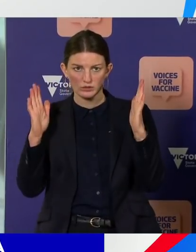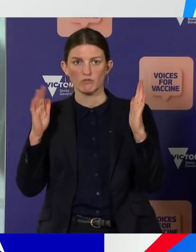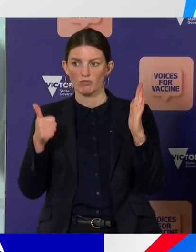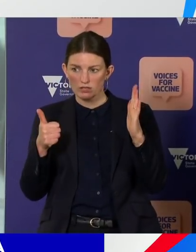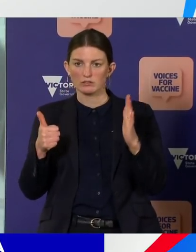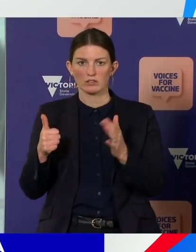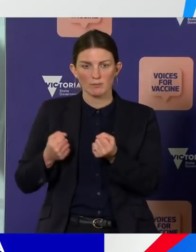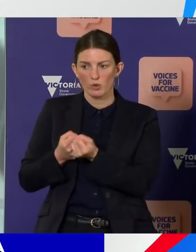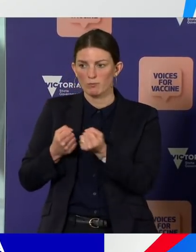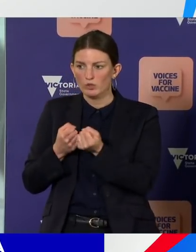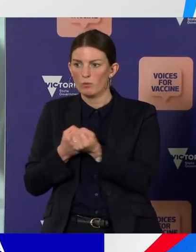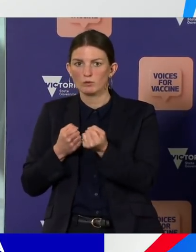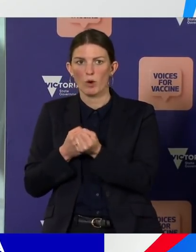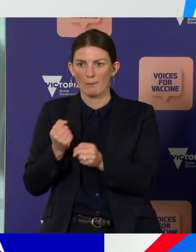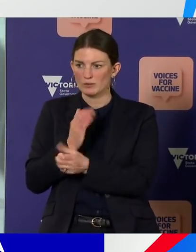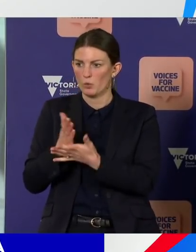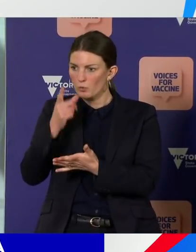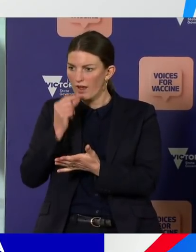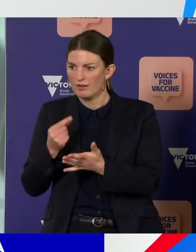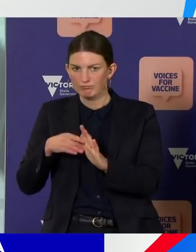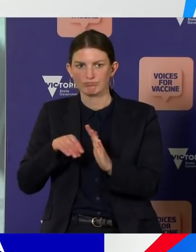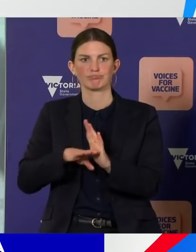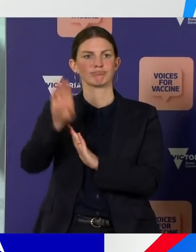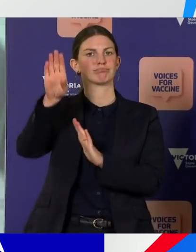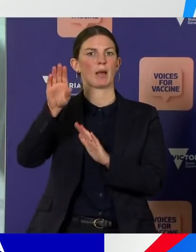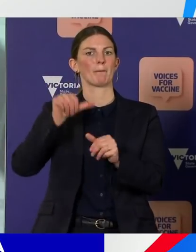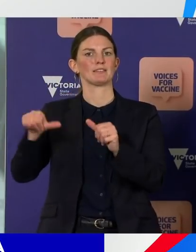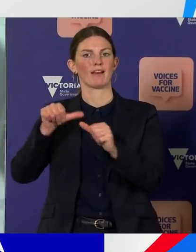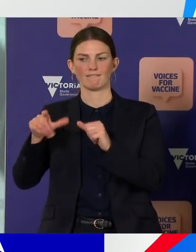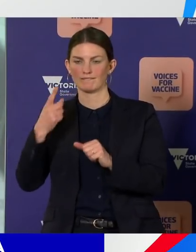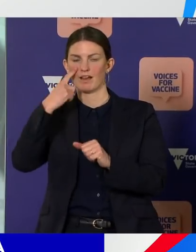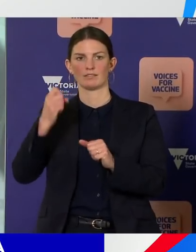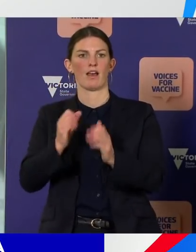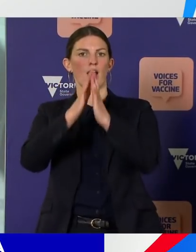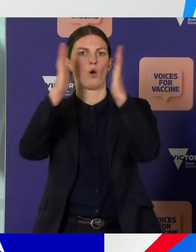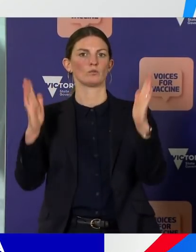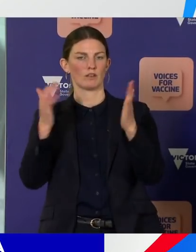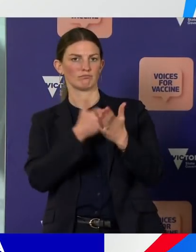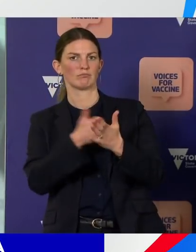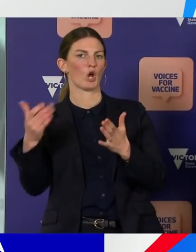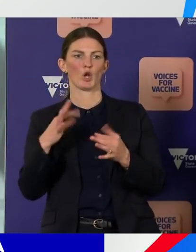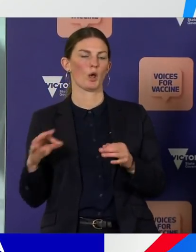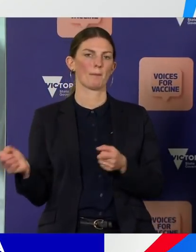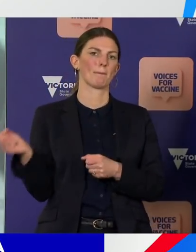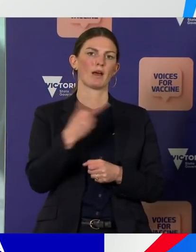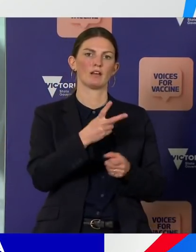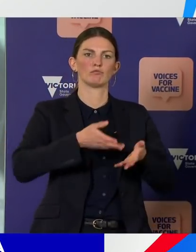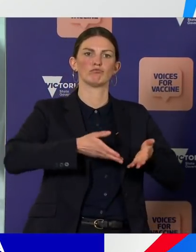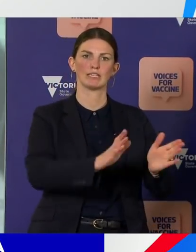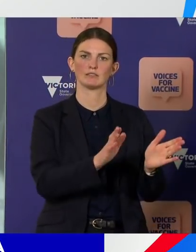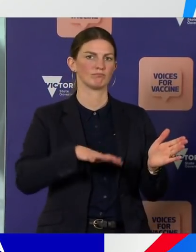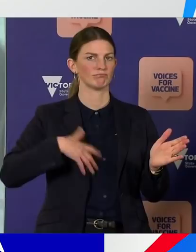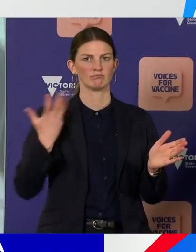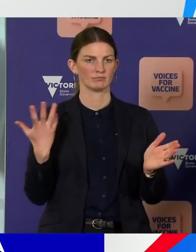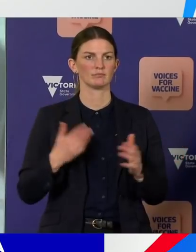out of homelessness. We want to ensure that this record investment the government is making, and I indicate that it is a